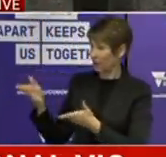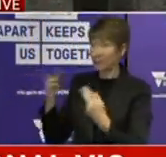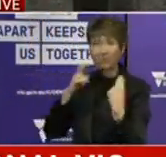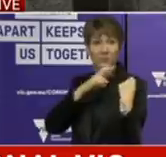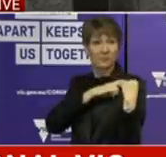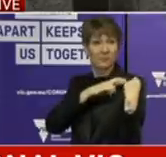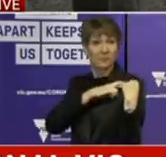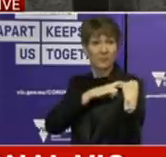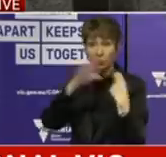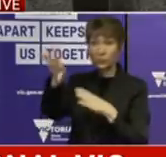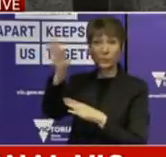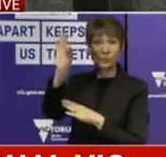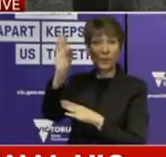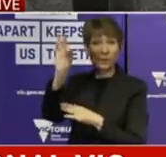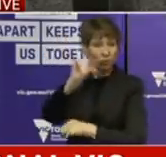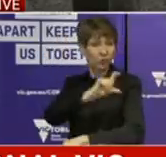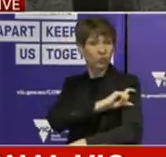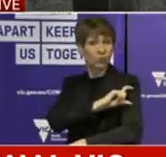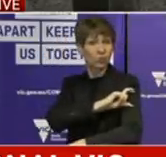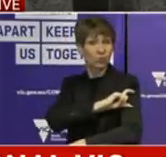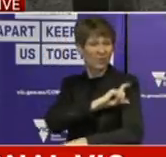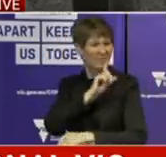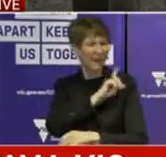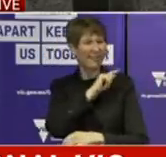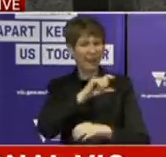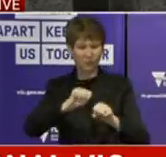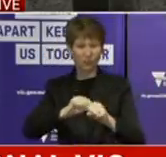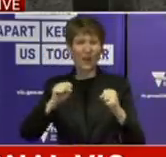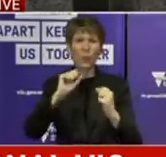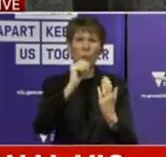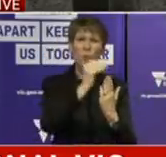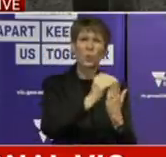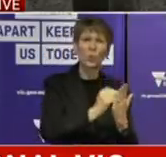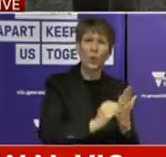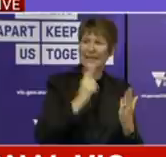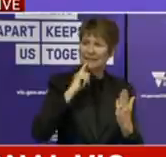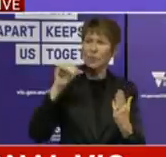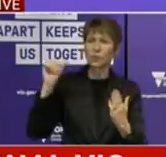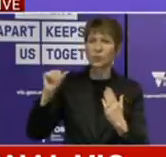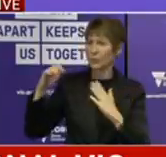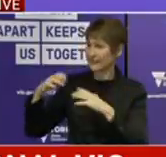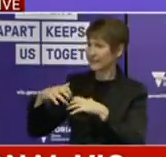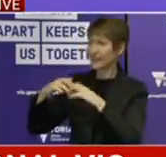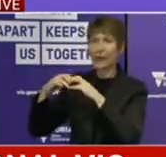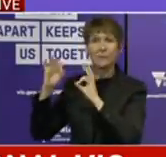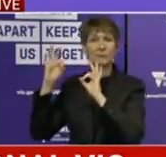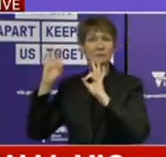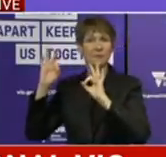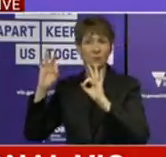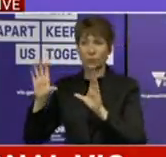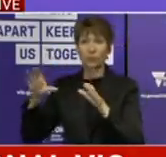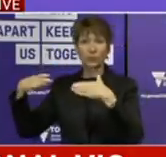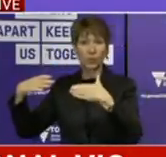your own Government's commitment that everyone would have this Independent Unit set up by January last year. Well, again, these matters are, I think,